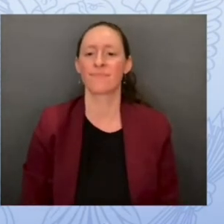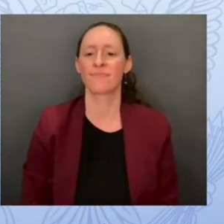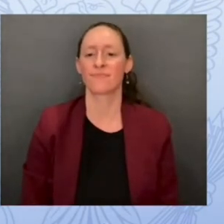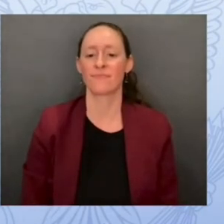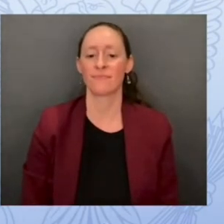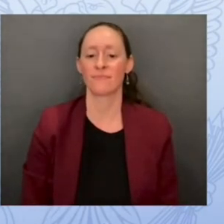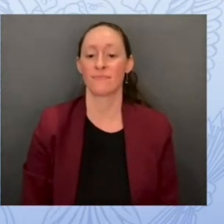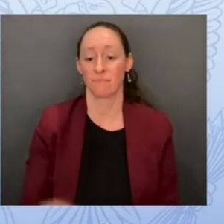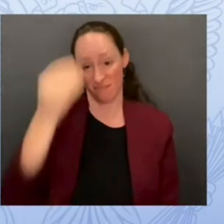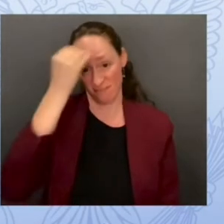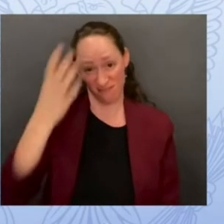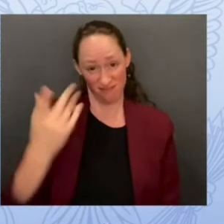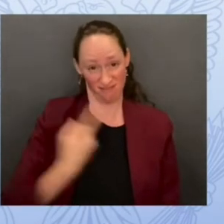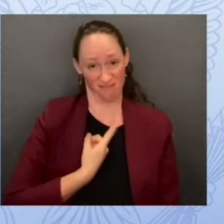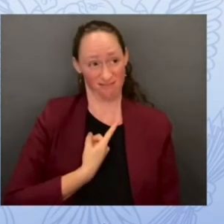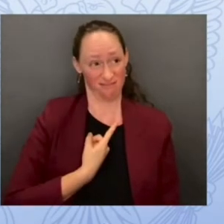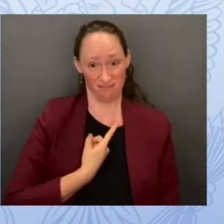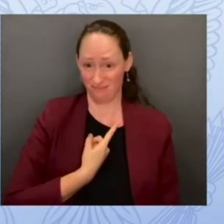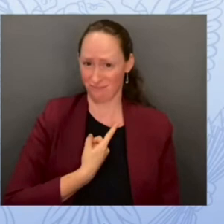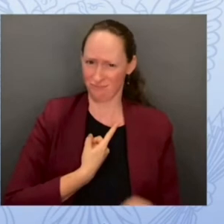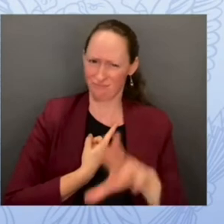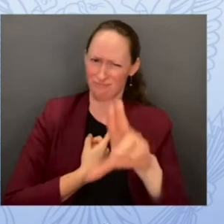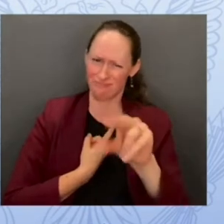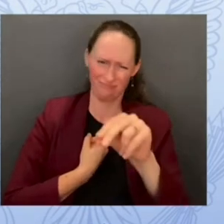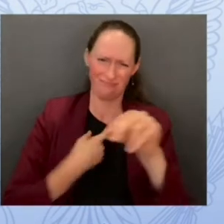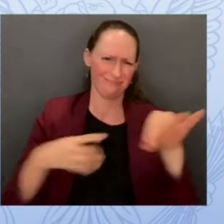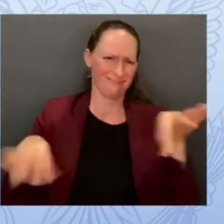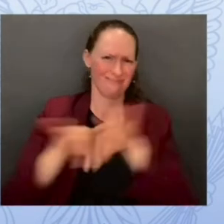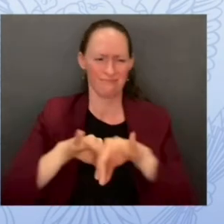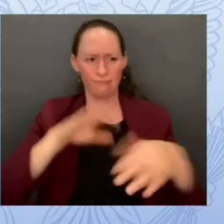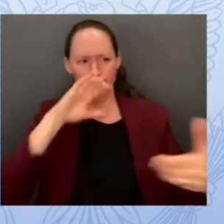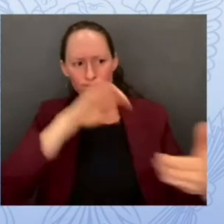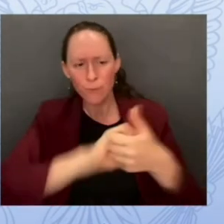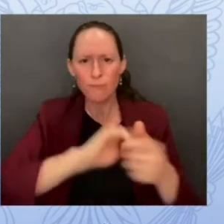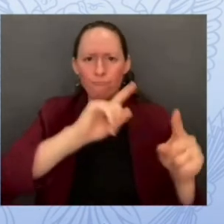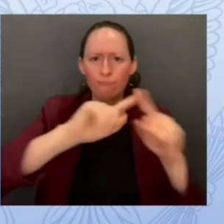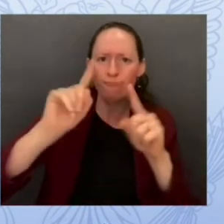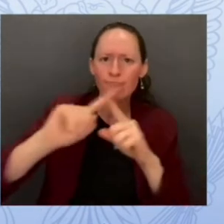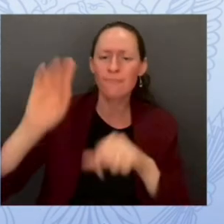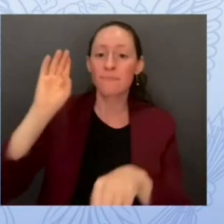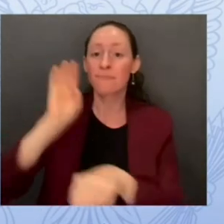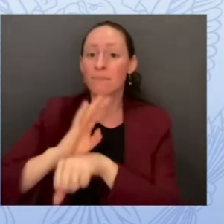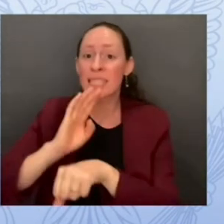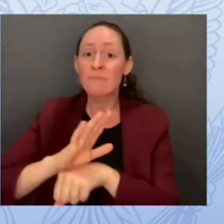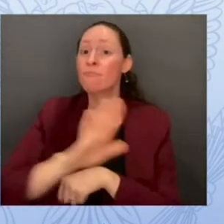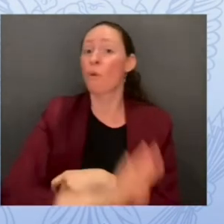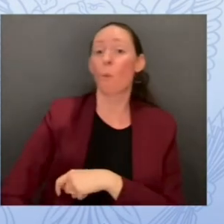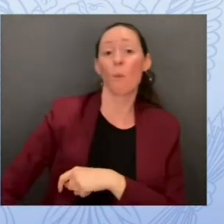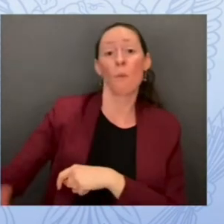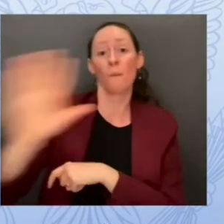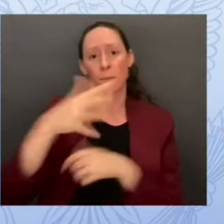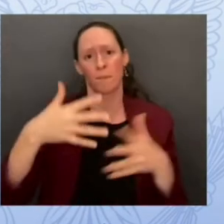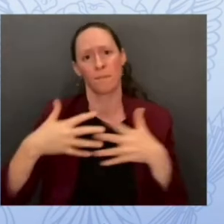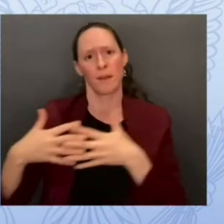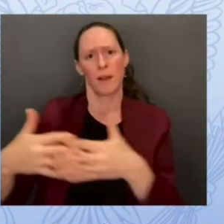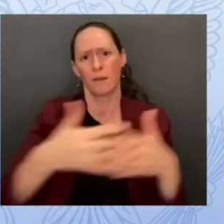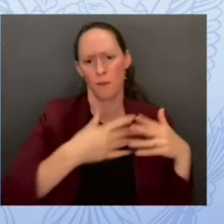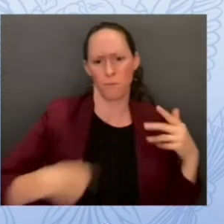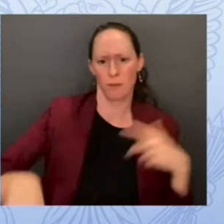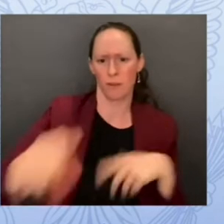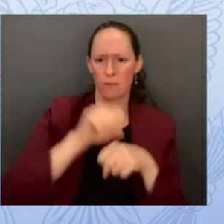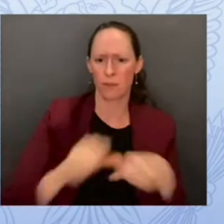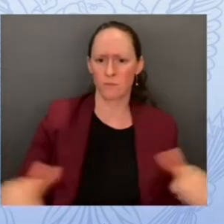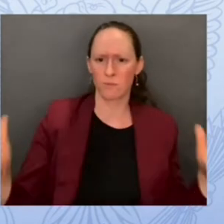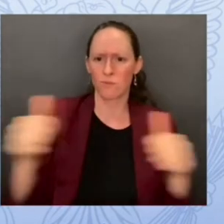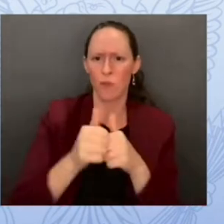and later they'll be sharing the new commitments they are making to ensure the technology of